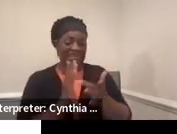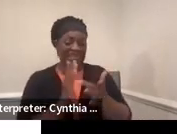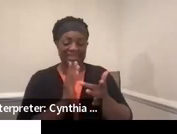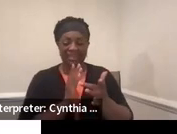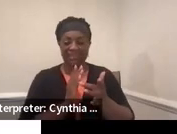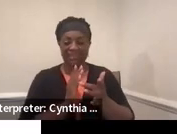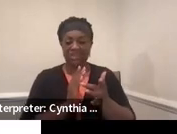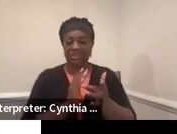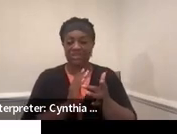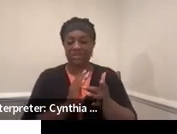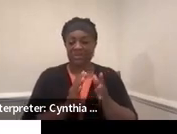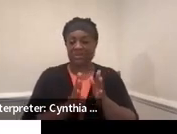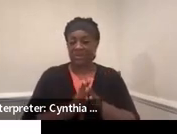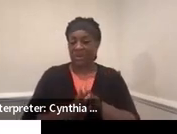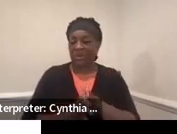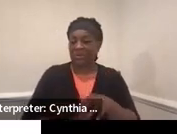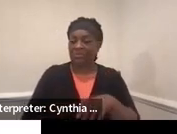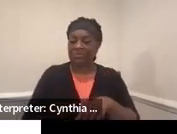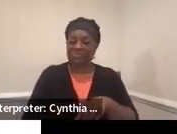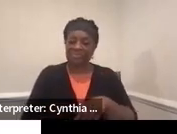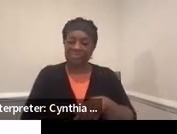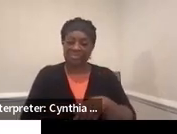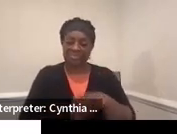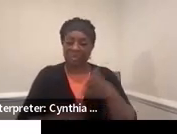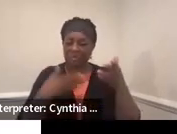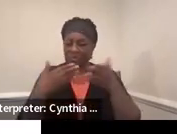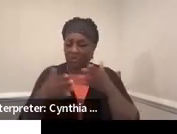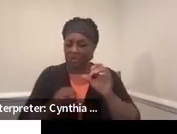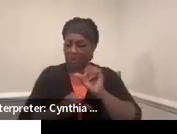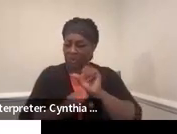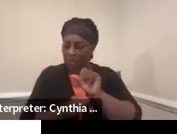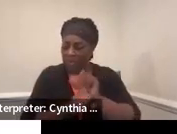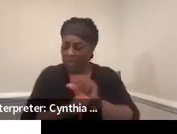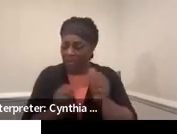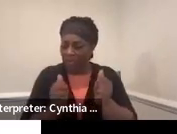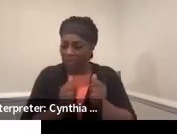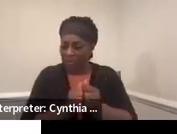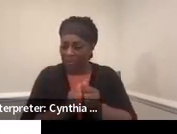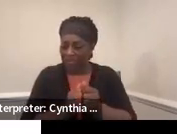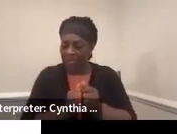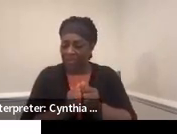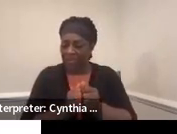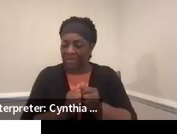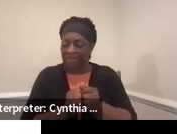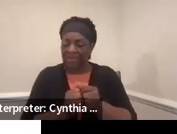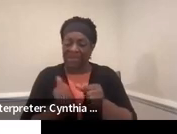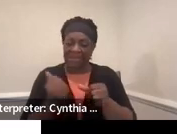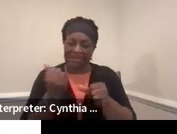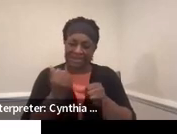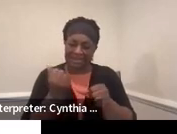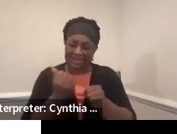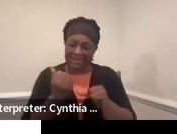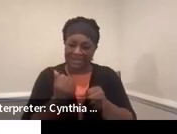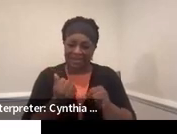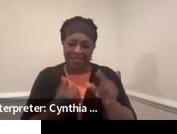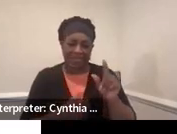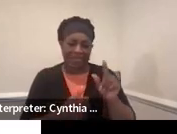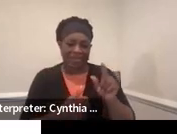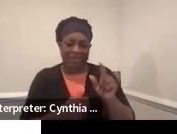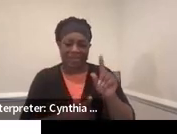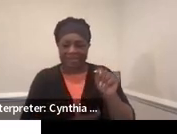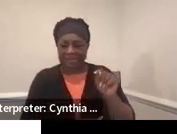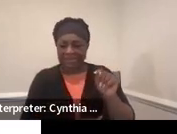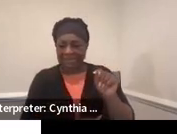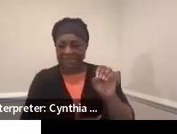So site services, working with the assistive technology that can support and prompt your